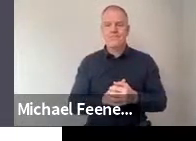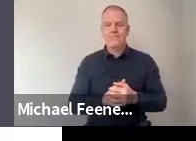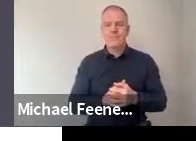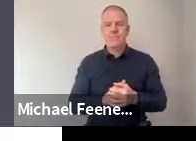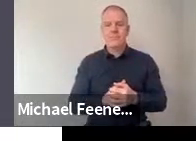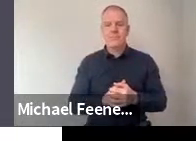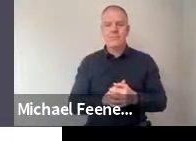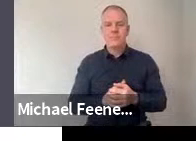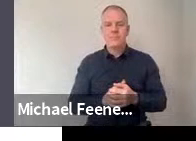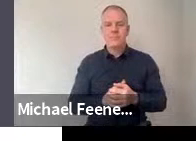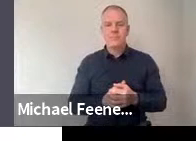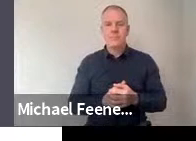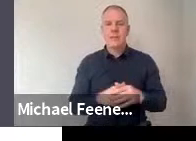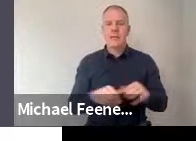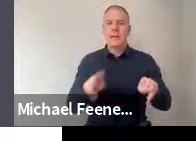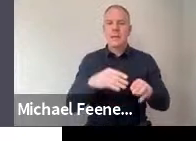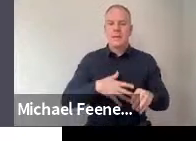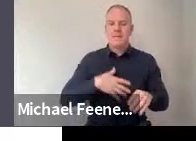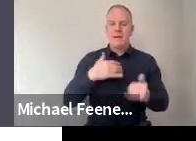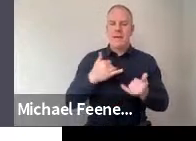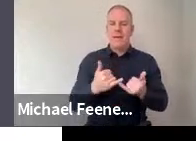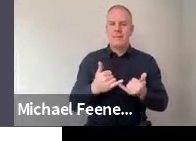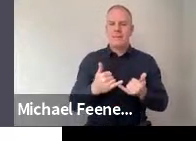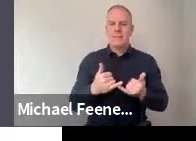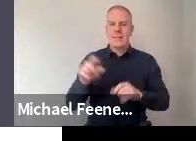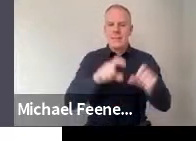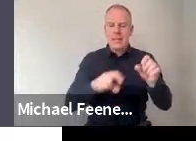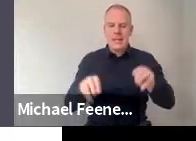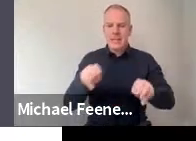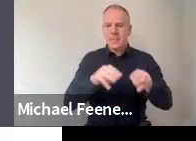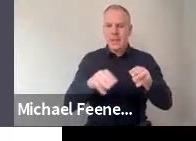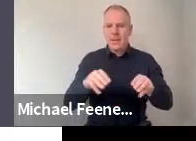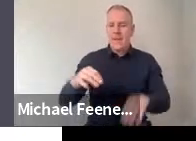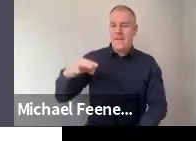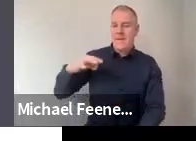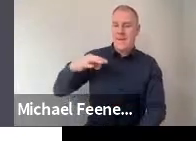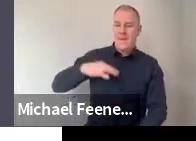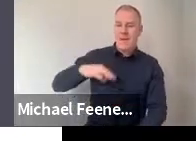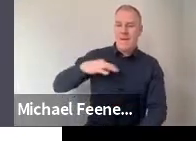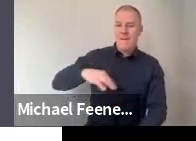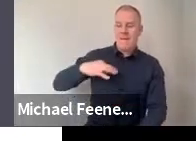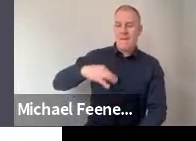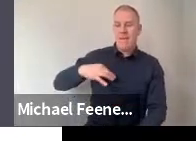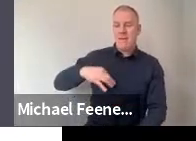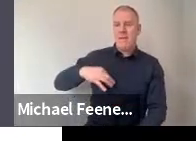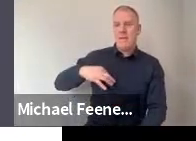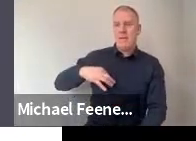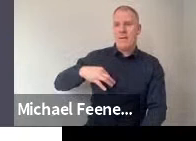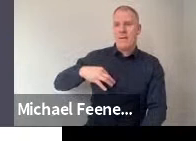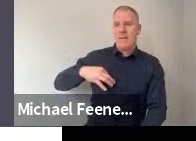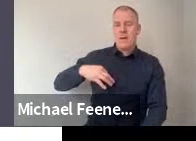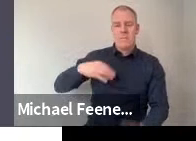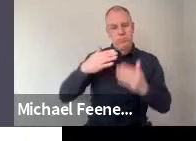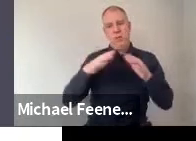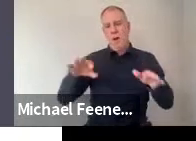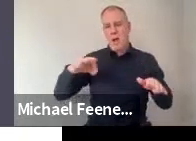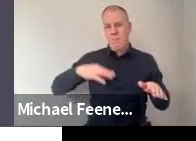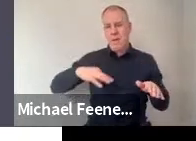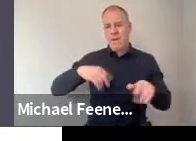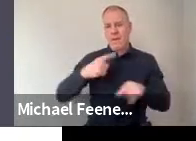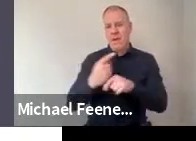people feel that scientists are benefiting kind of, kind of widely benefiting